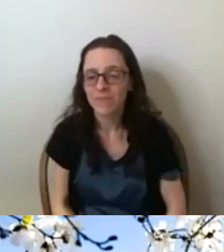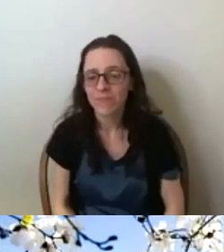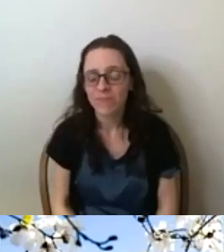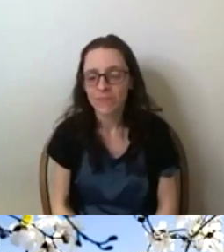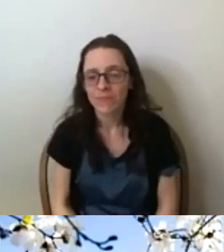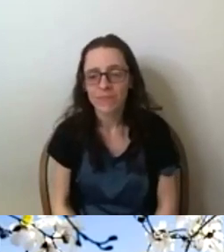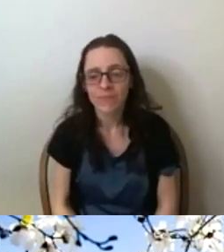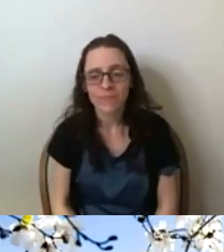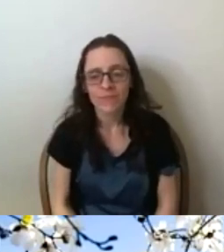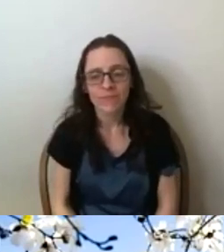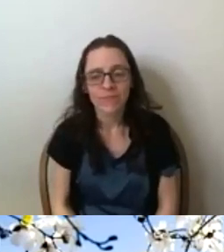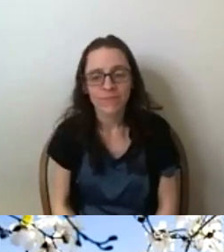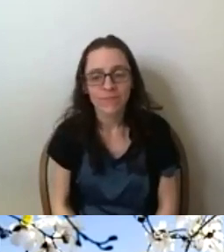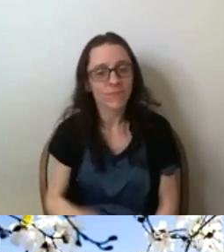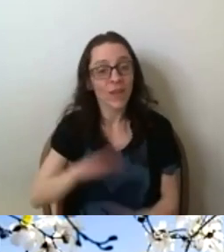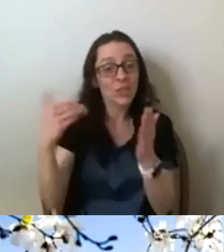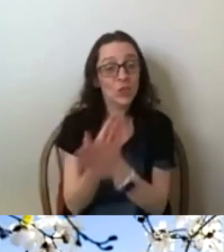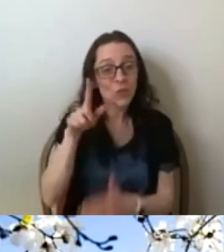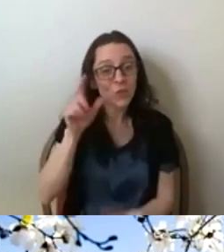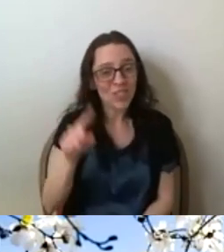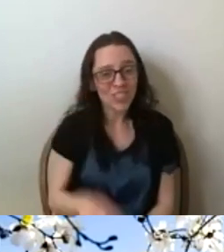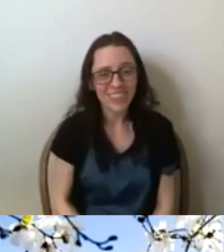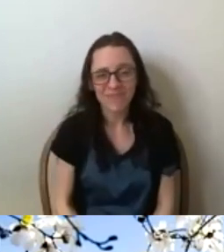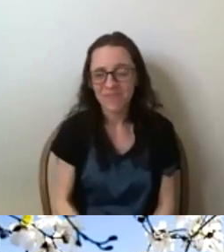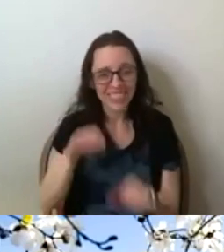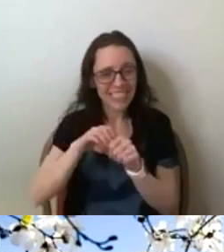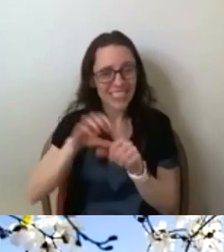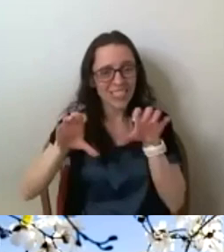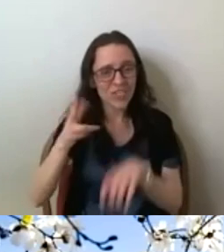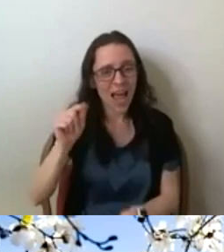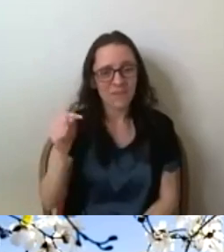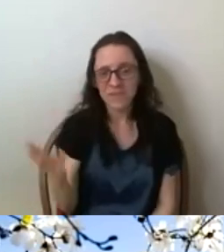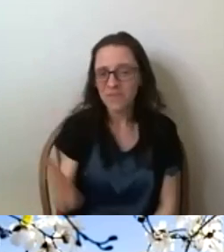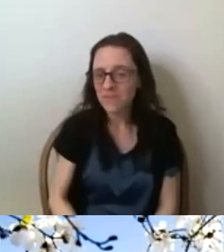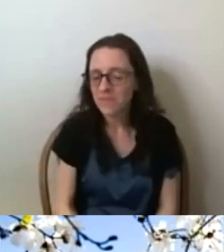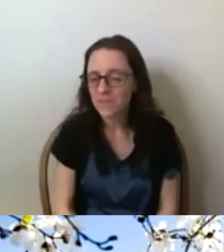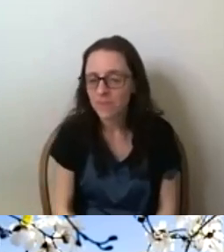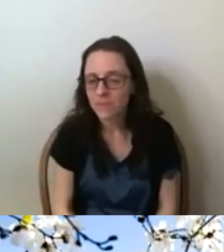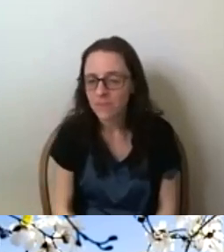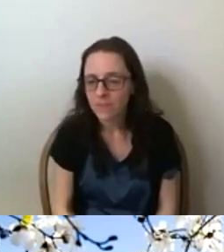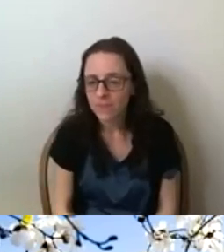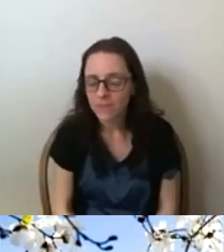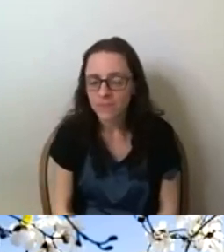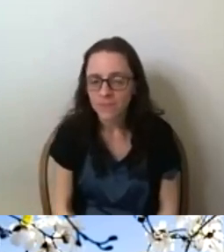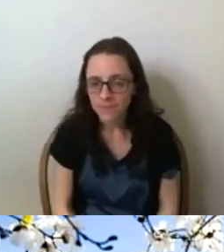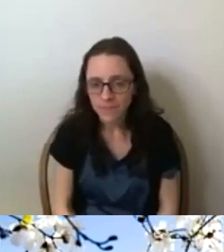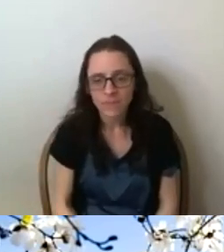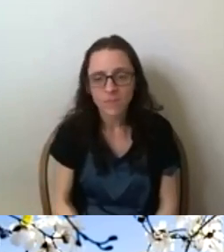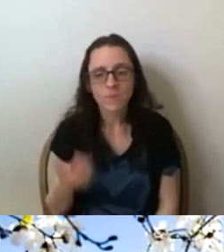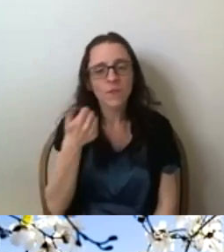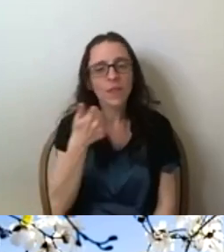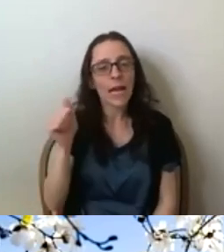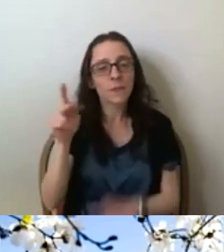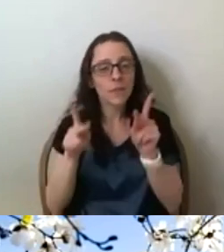And we have a new question. Okay. Um, for anyone on the panel who included race,